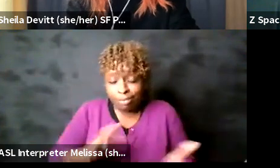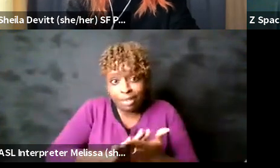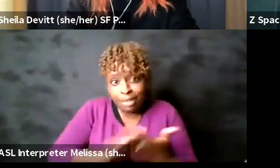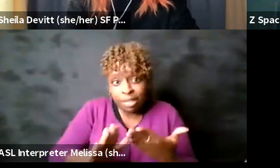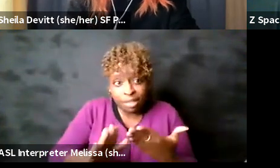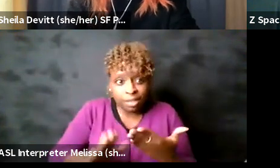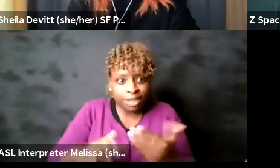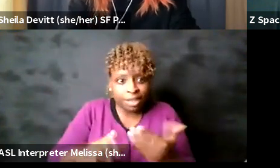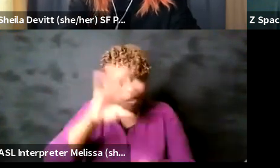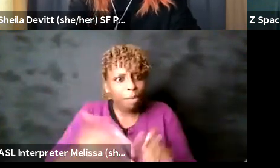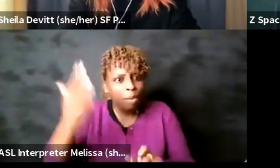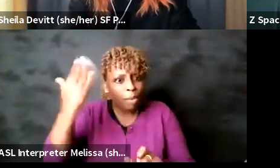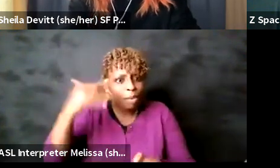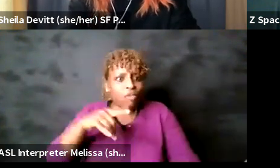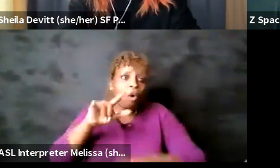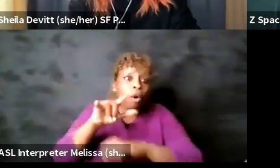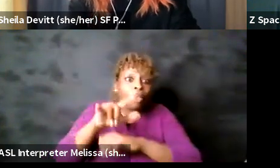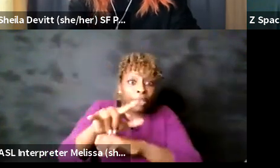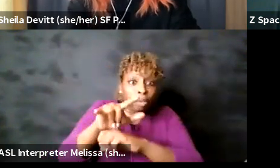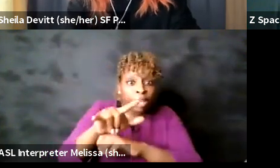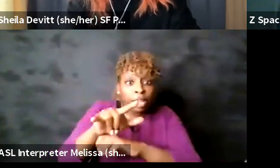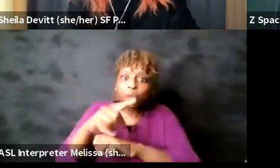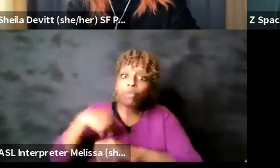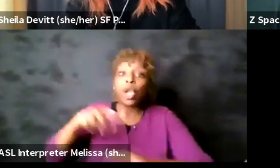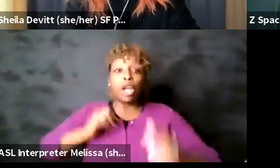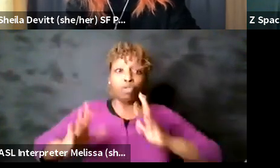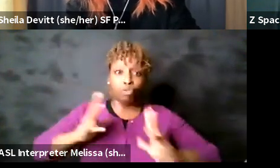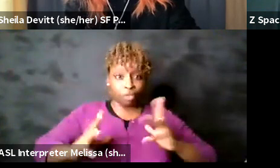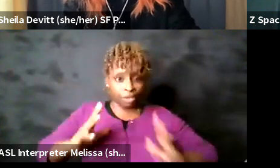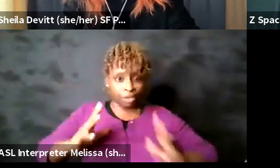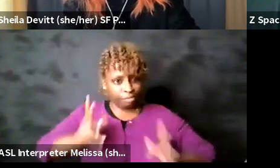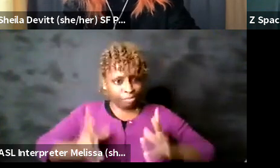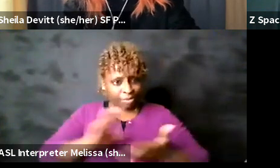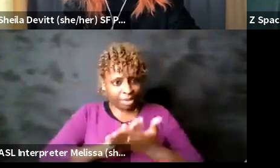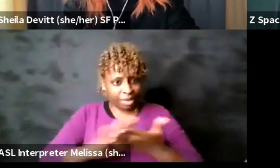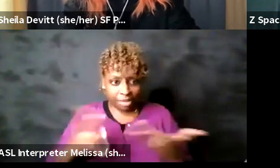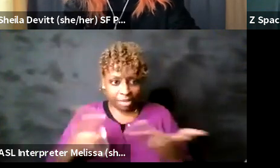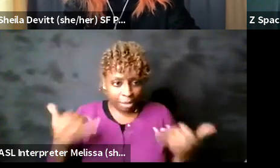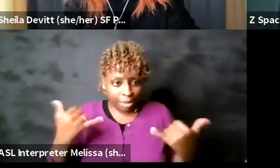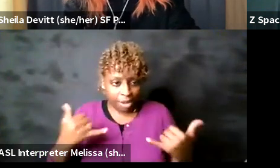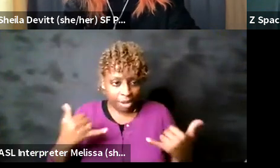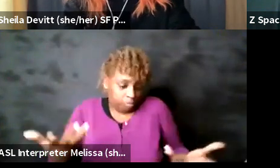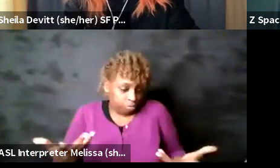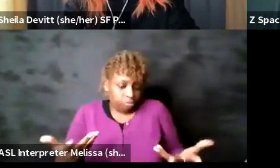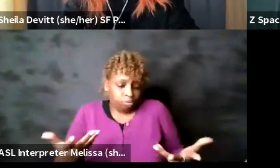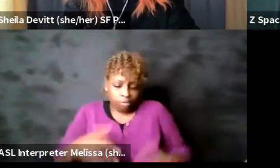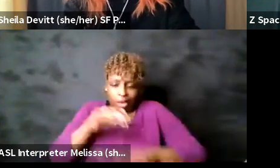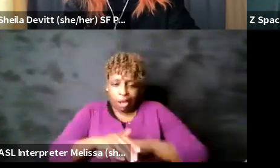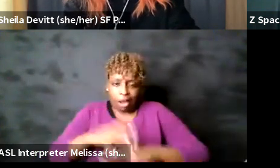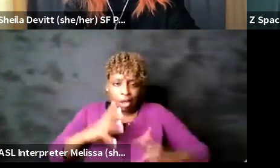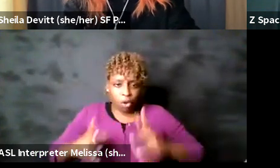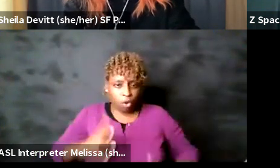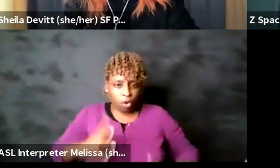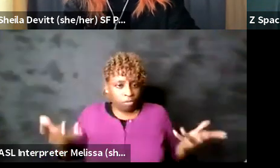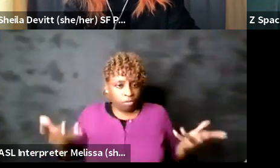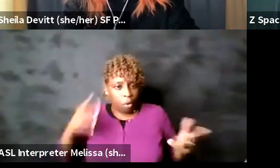and it doesn't make the ride any worse it actually makes it a lot more comfortable um things like yeah and